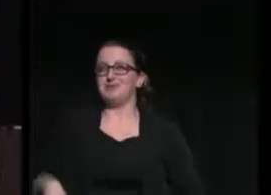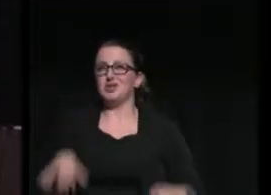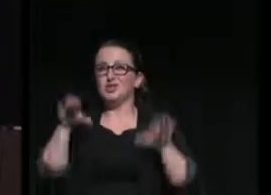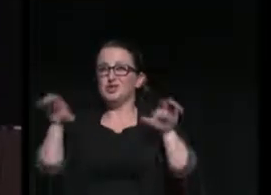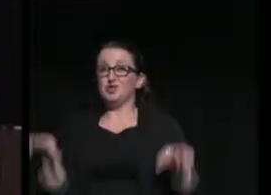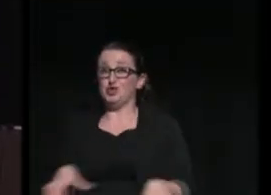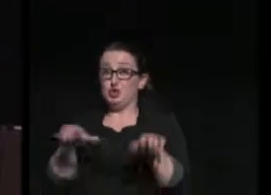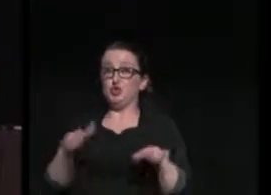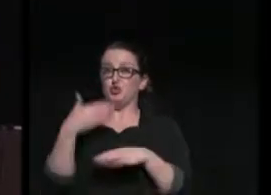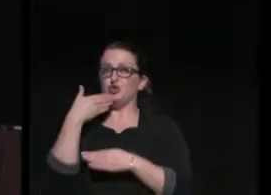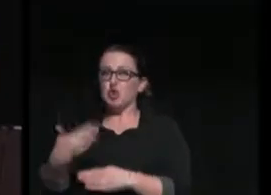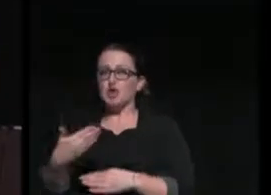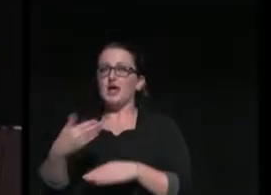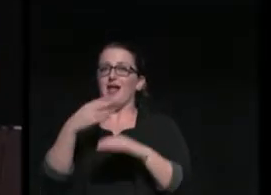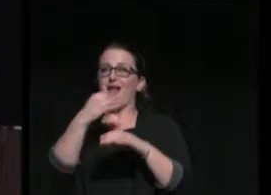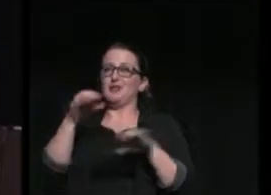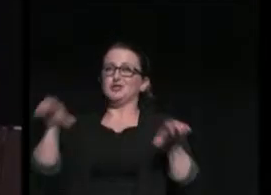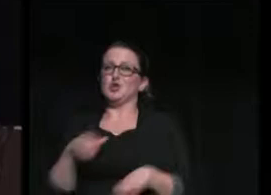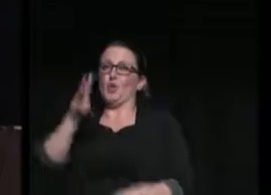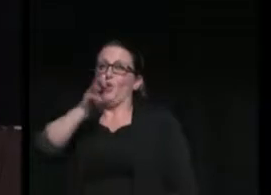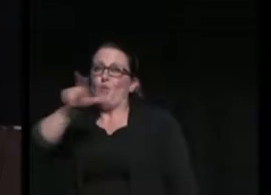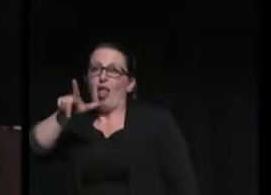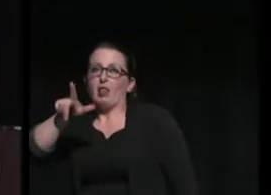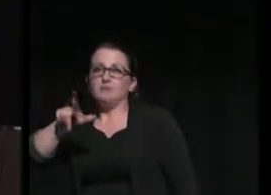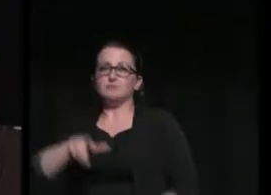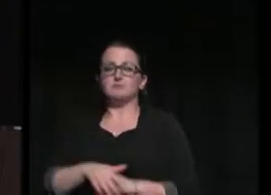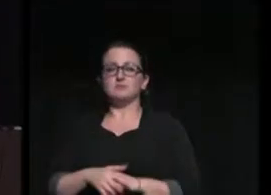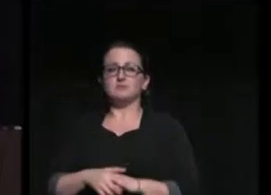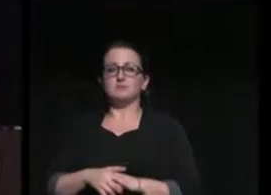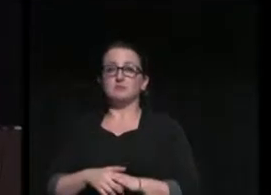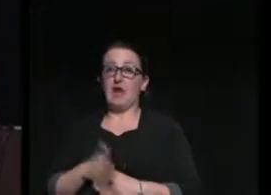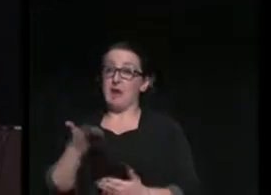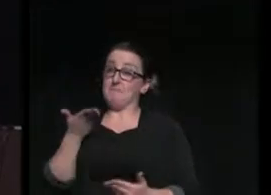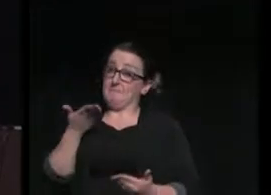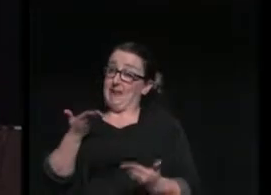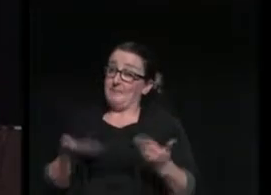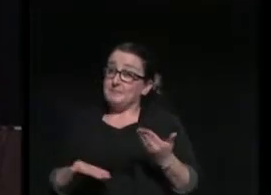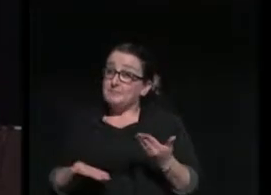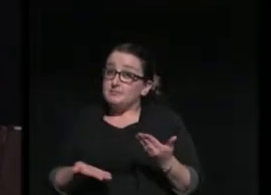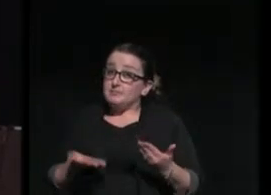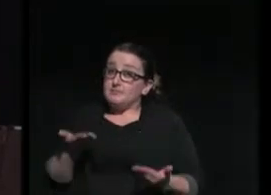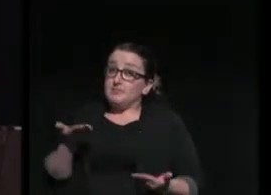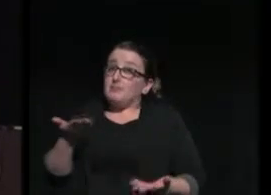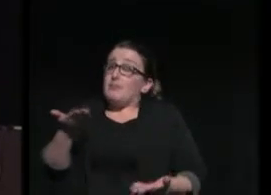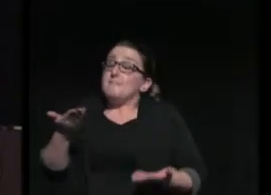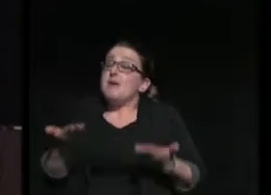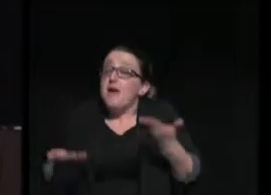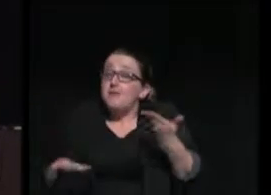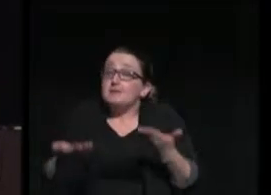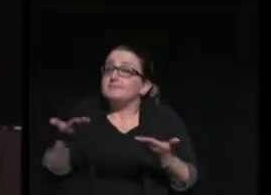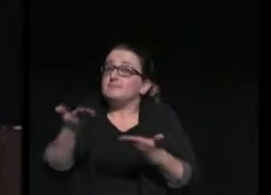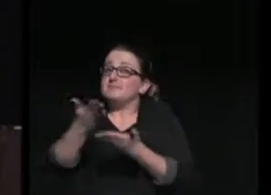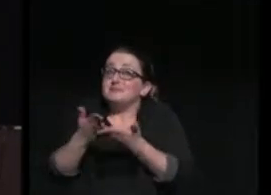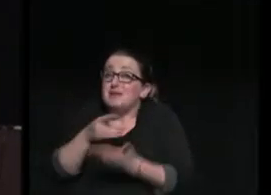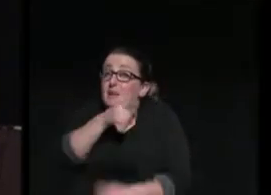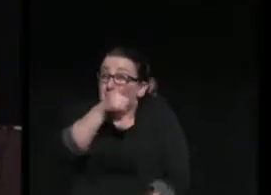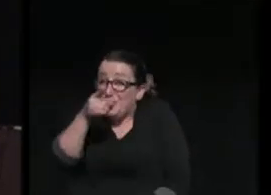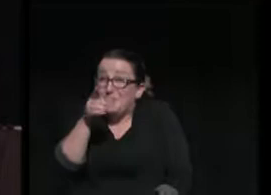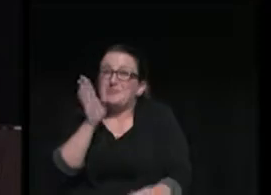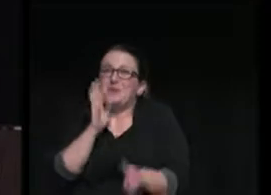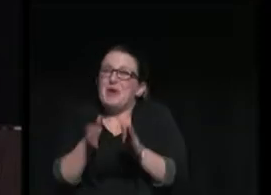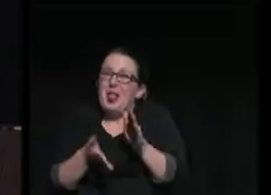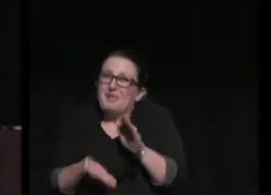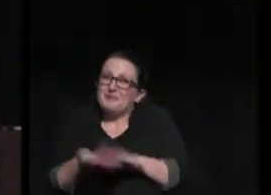the same time, do well. And perhaps, perhaps some of you will someday run for public